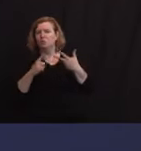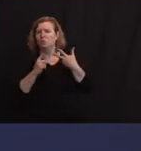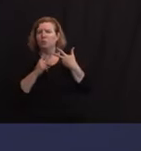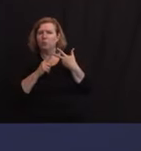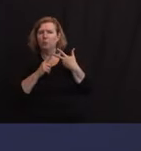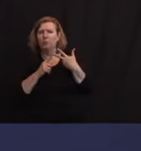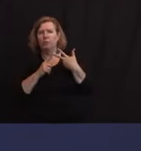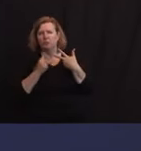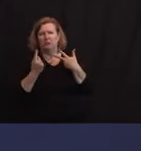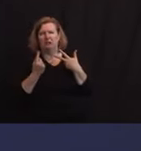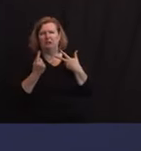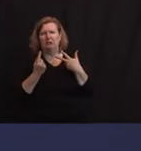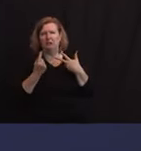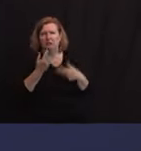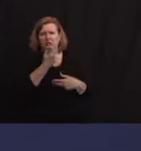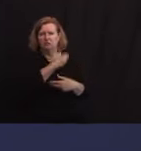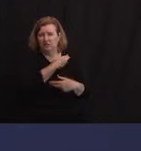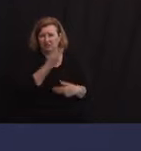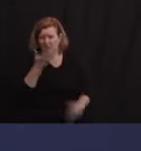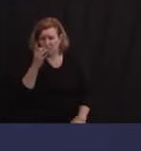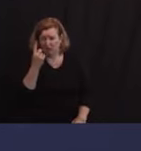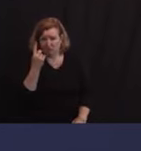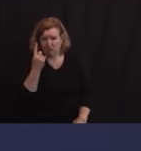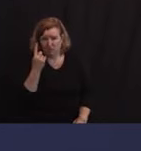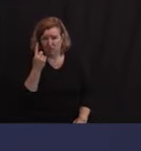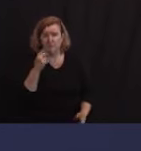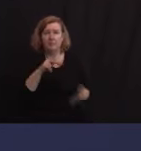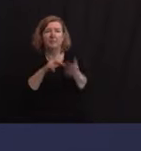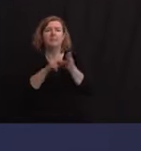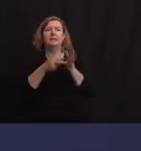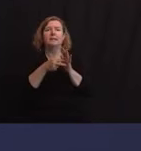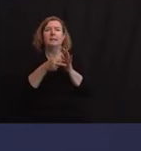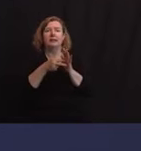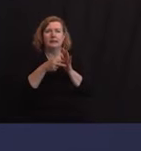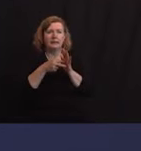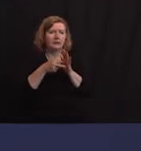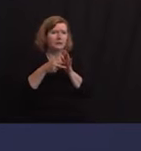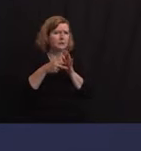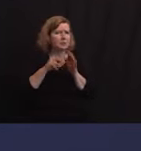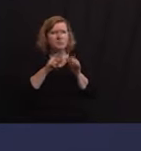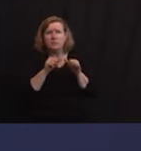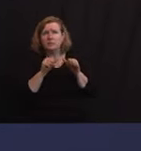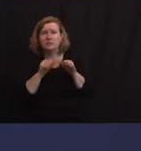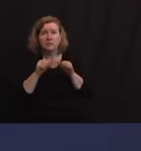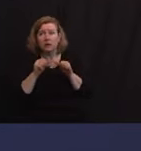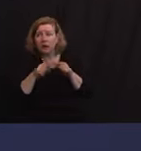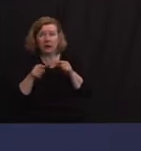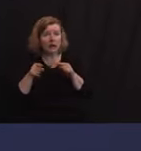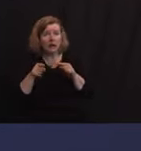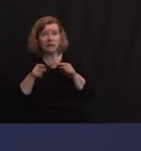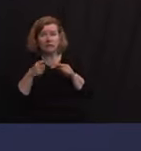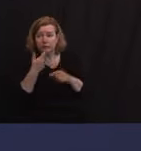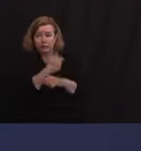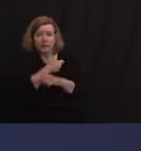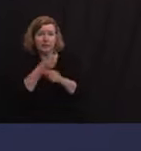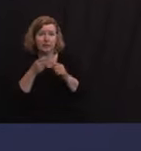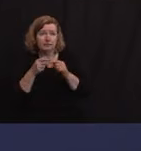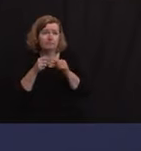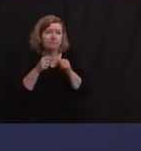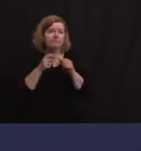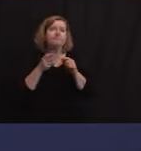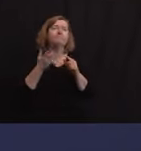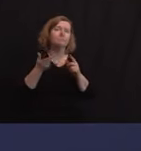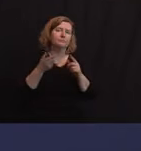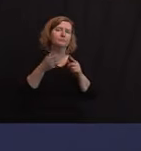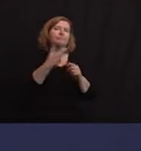that is the vaccine, pardon me, that allows us to pursue equity most aggressively. That's not to say we can't do it with Pfizer and